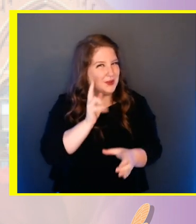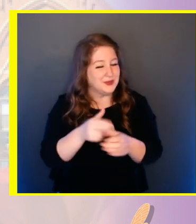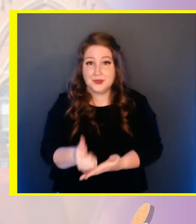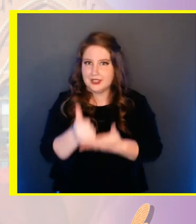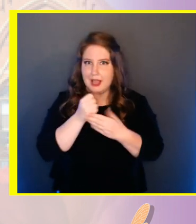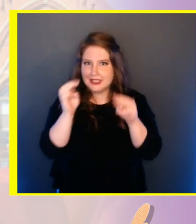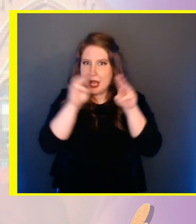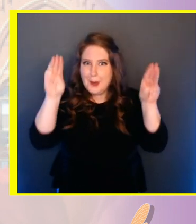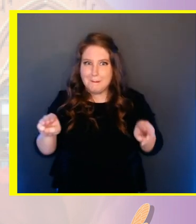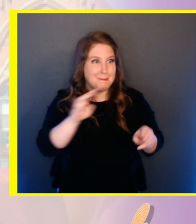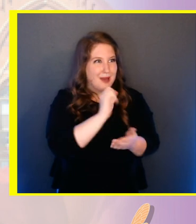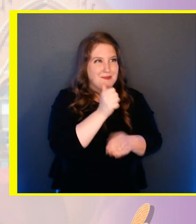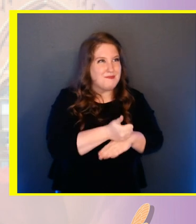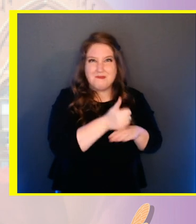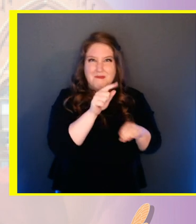other people's finds.